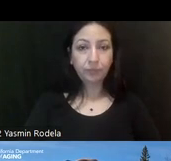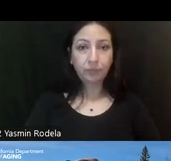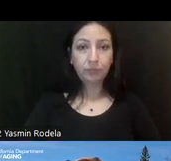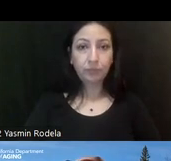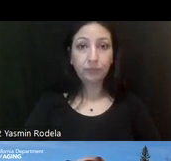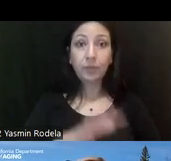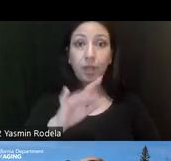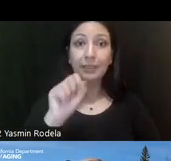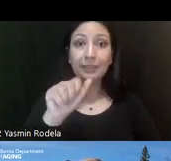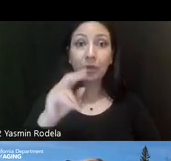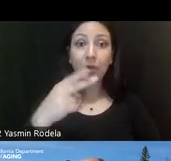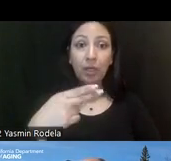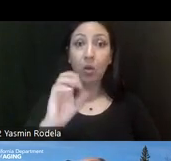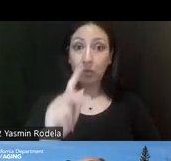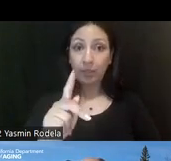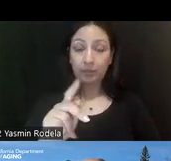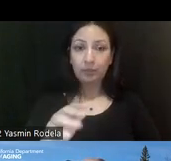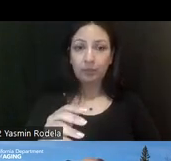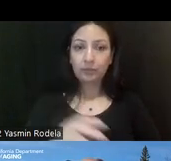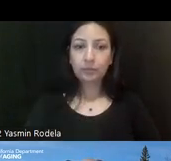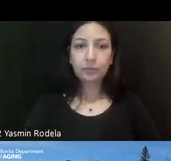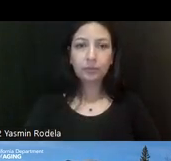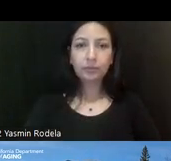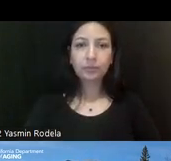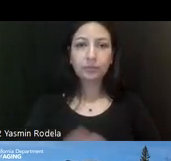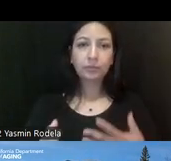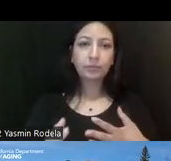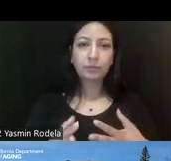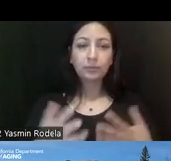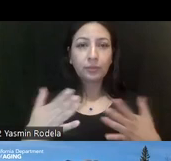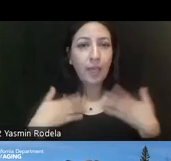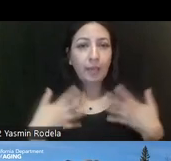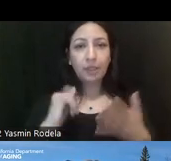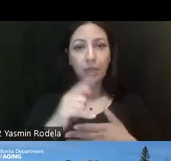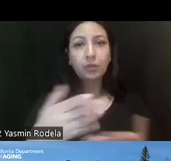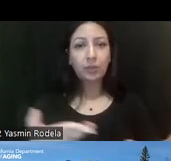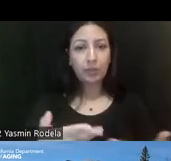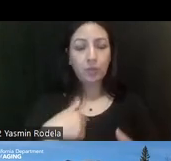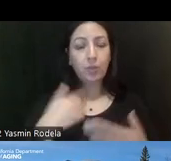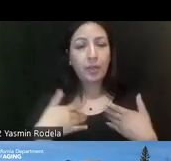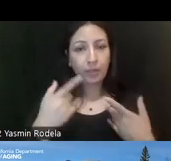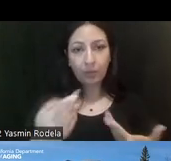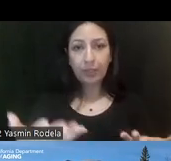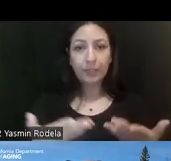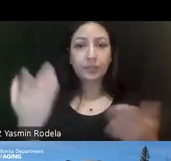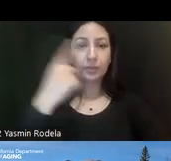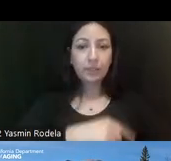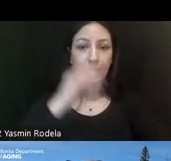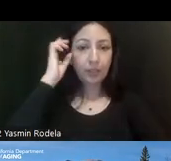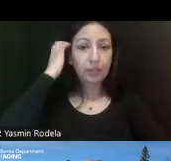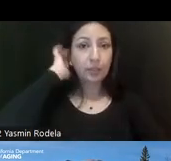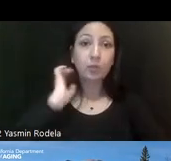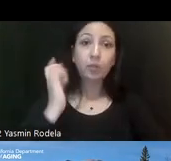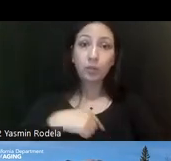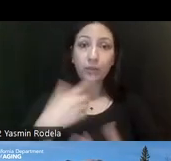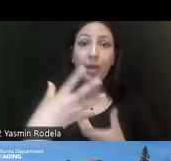Sarah, Sarah, what do you, well, first of all, we're so glad that you're here. We're so glad that you're here today. And we would like